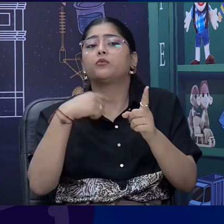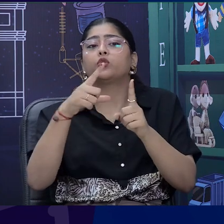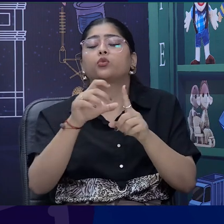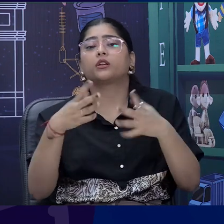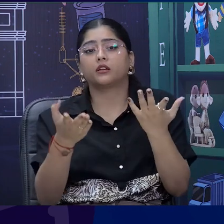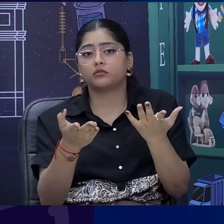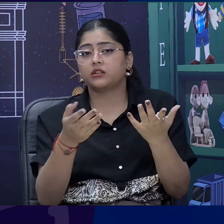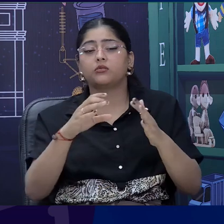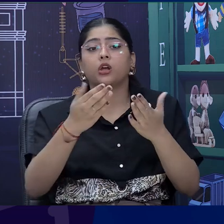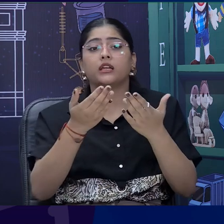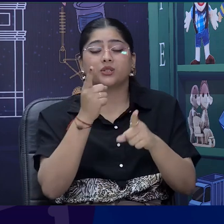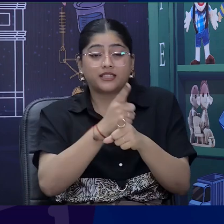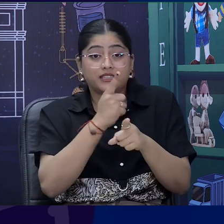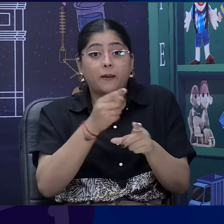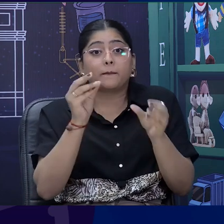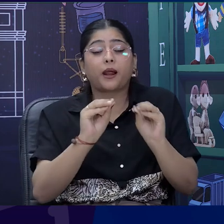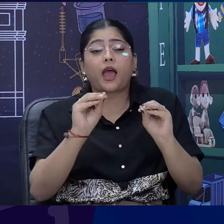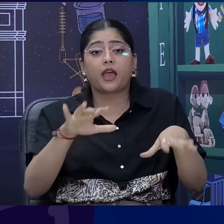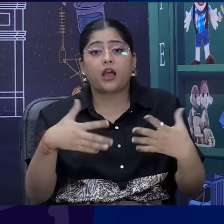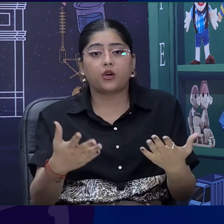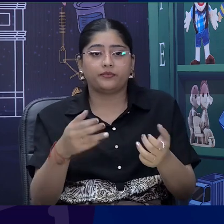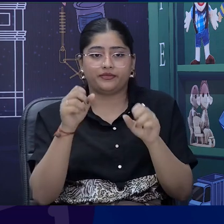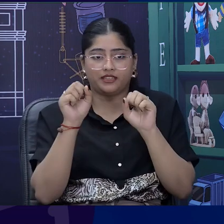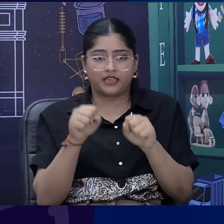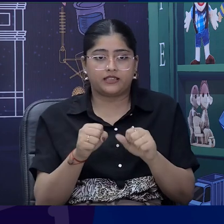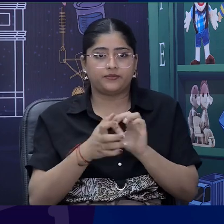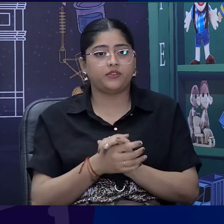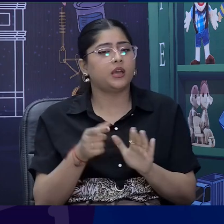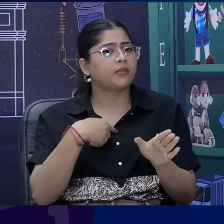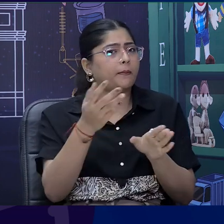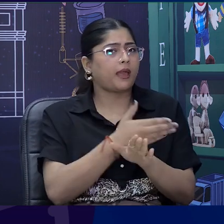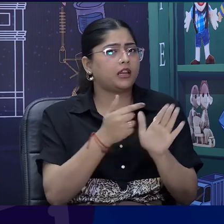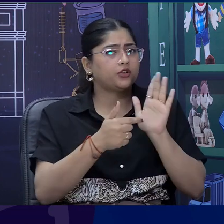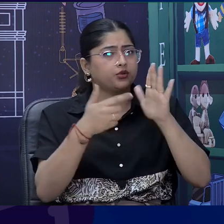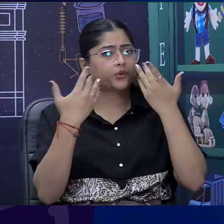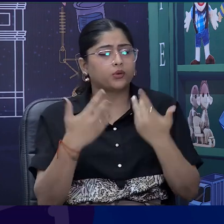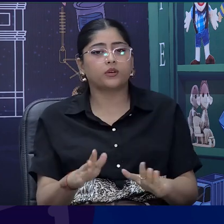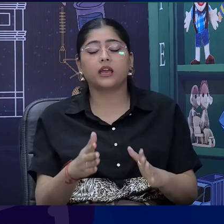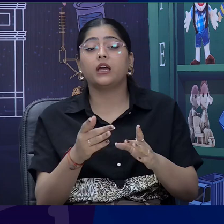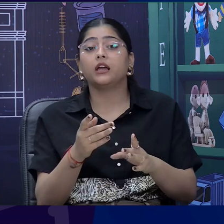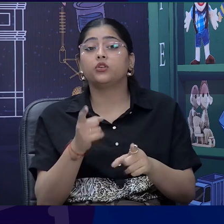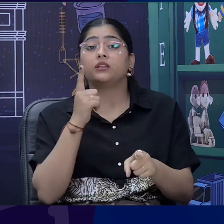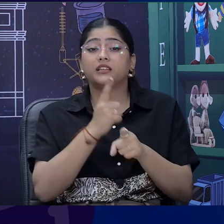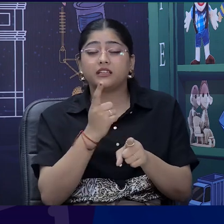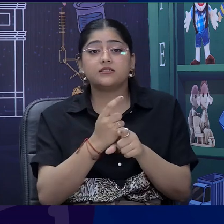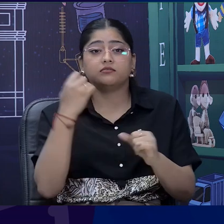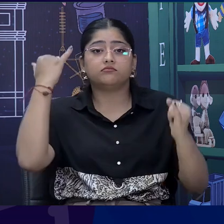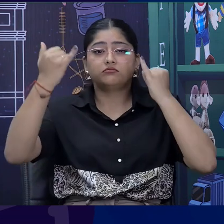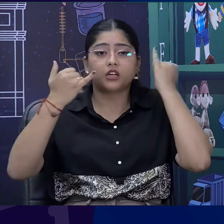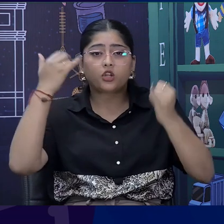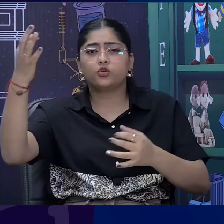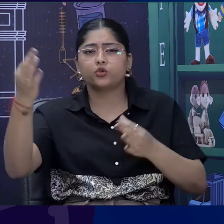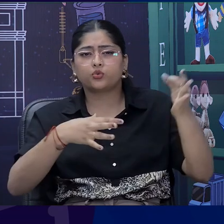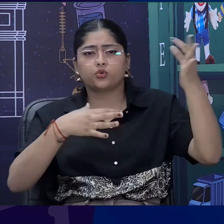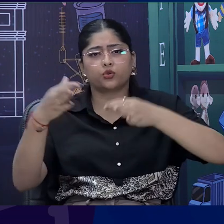teacher can be very creative. Yeah. Like a puppet she can introduce puppet in the class. She